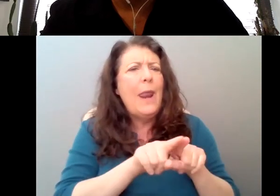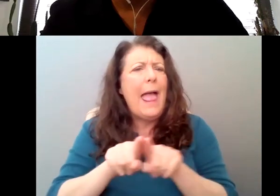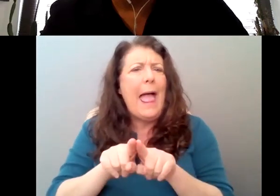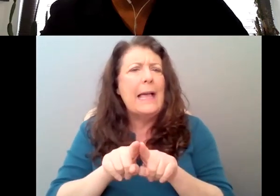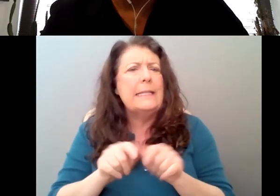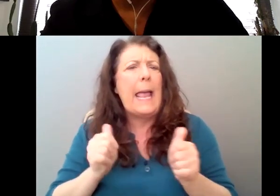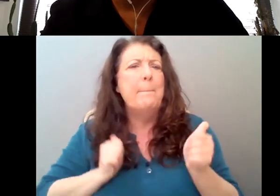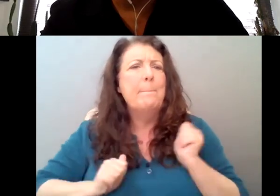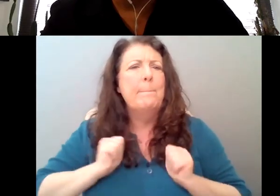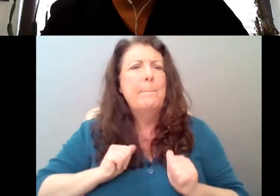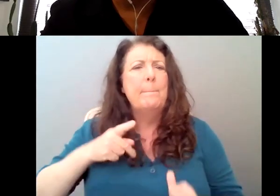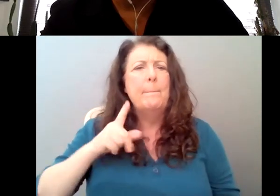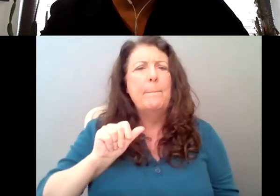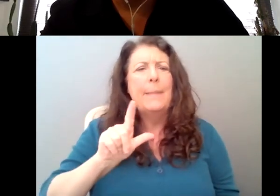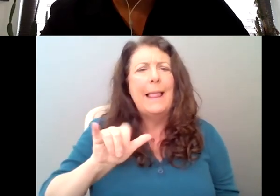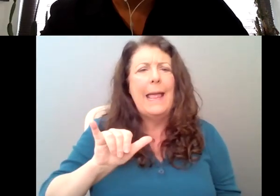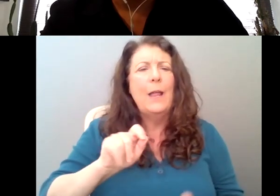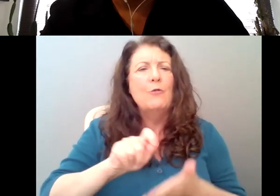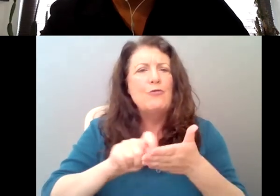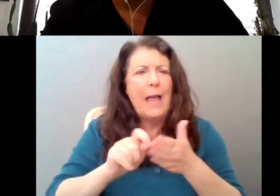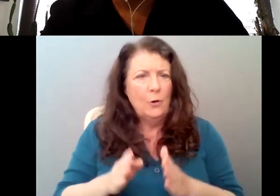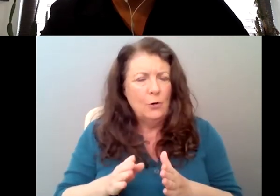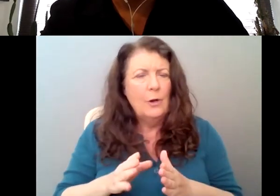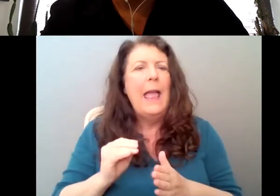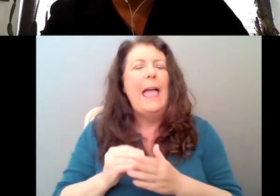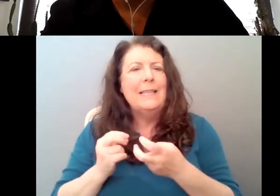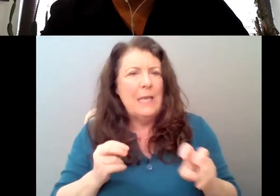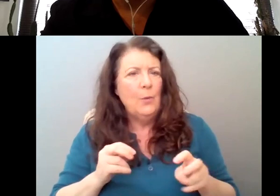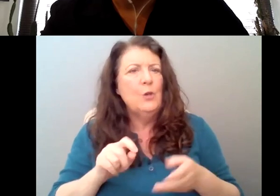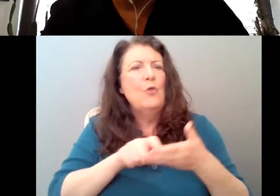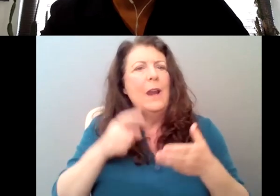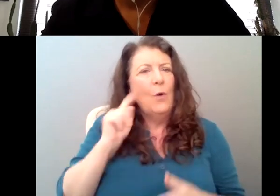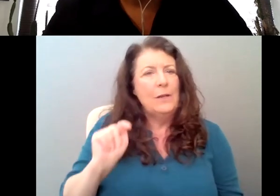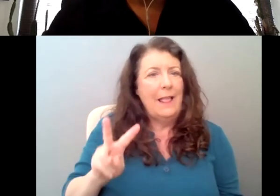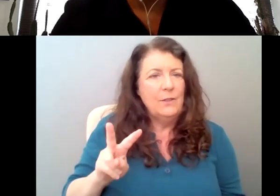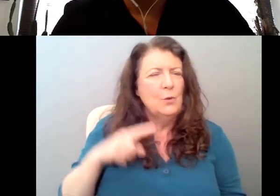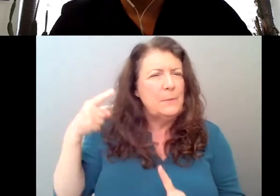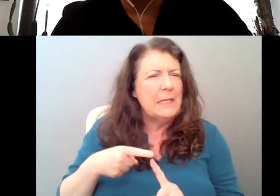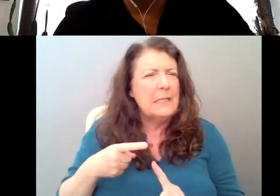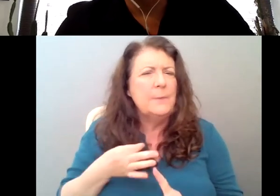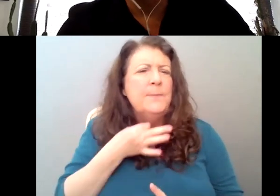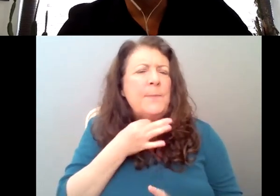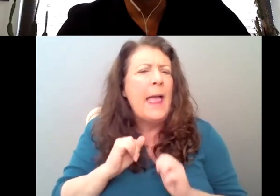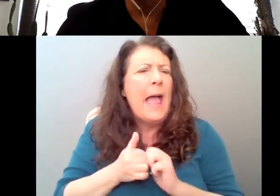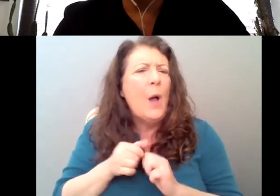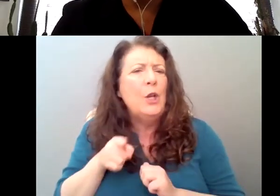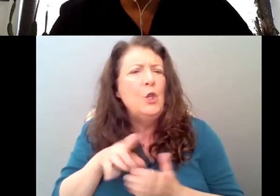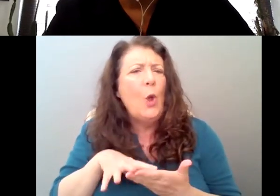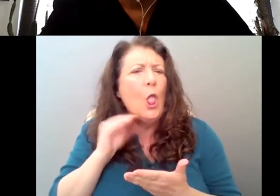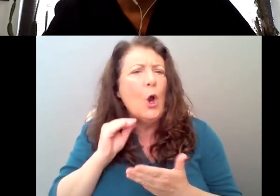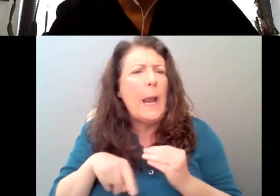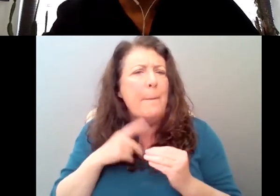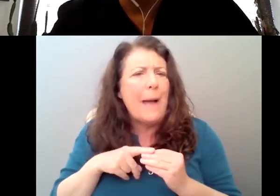and then segueing into writing for television. And I specifically want to know how you went about learning kind of